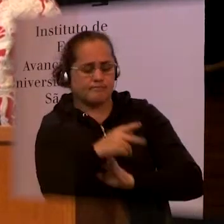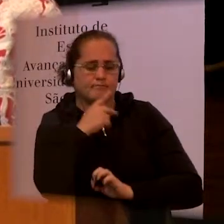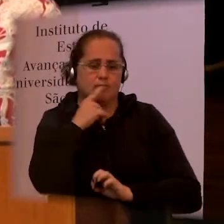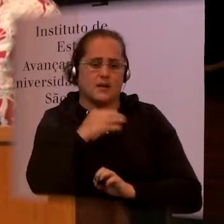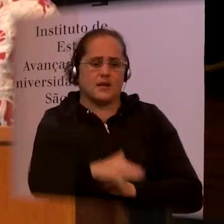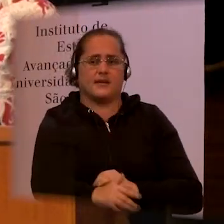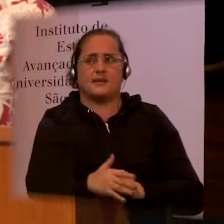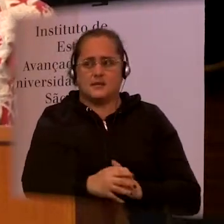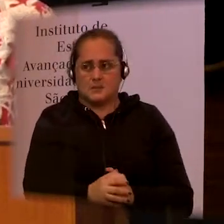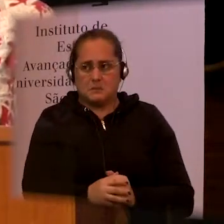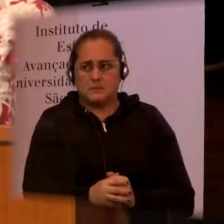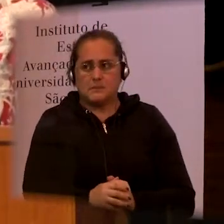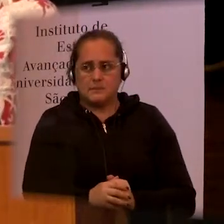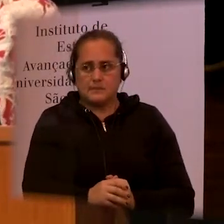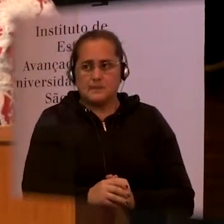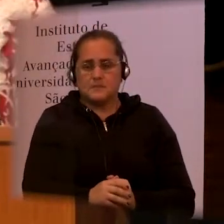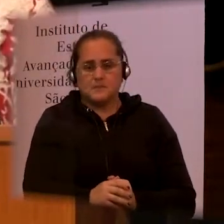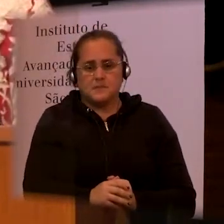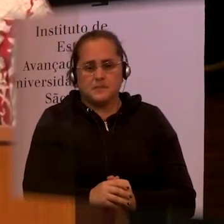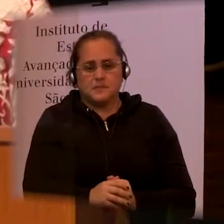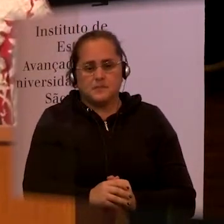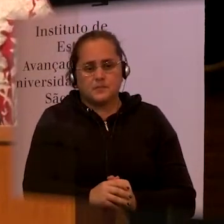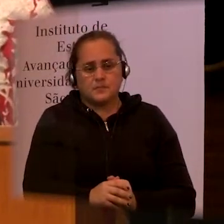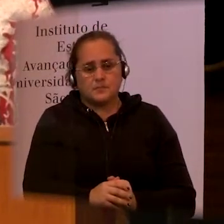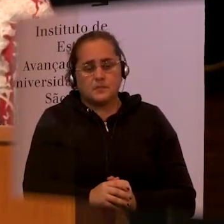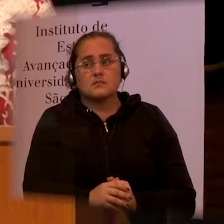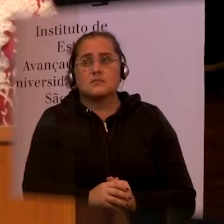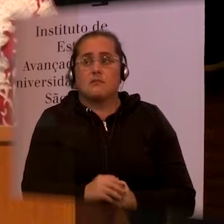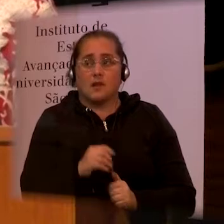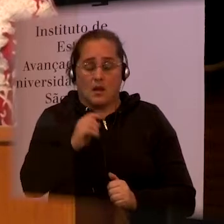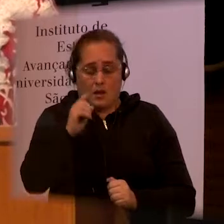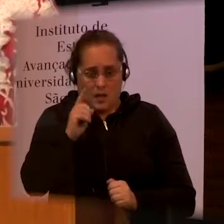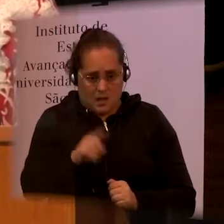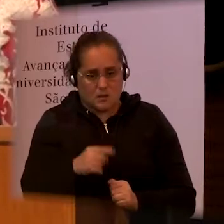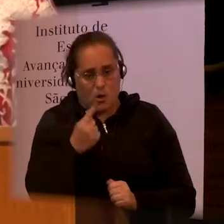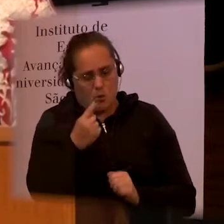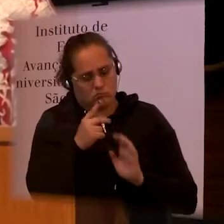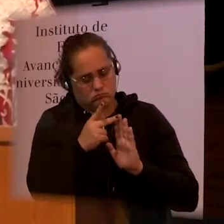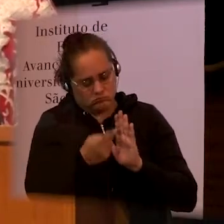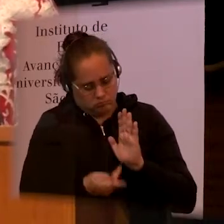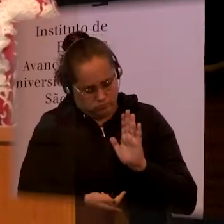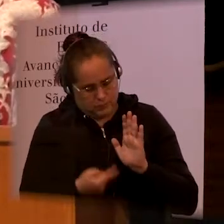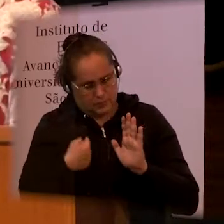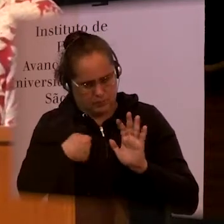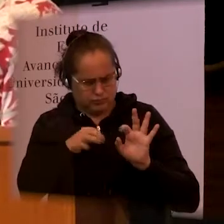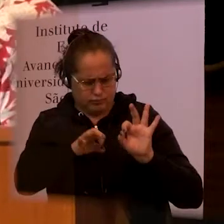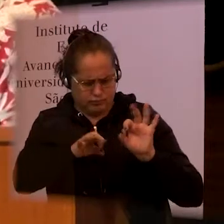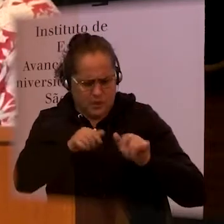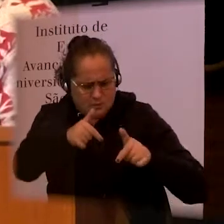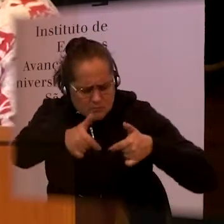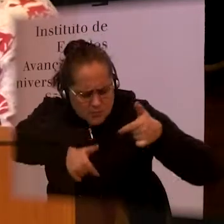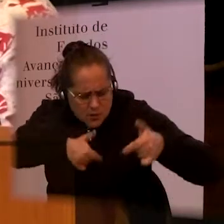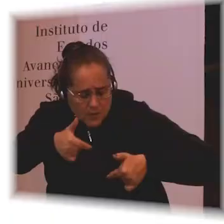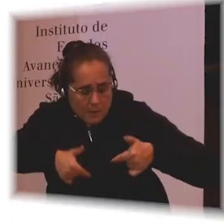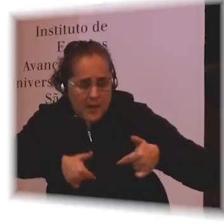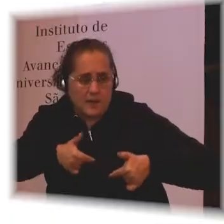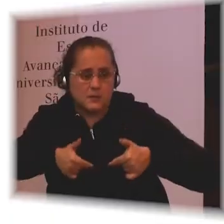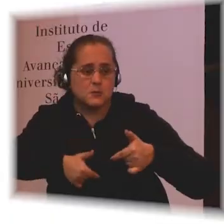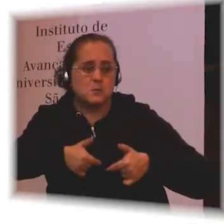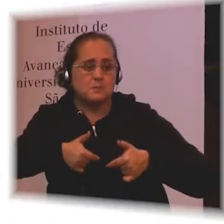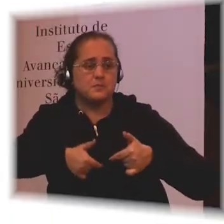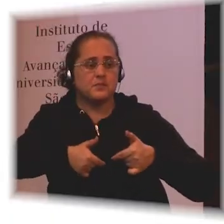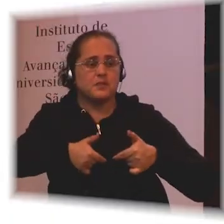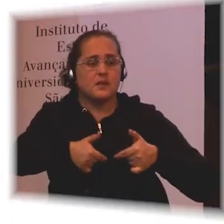And so this is one of the projects that I'm working on. So we're working to look at what does it mean to